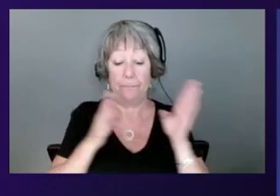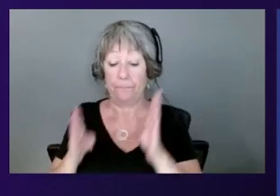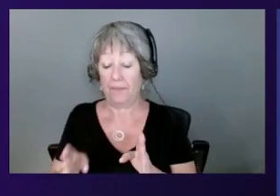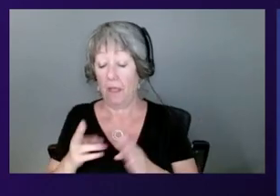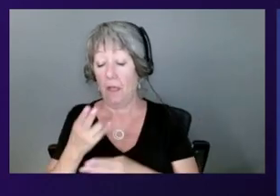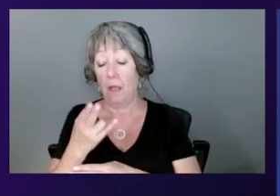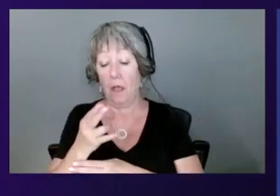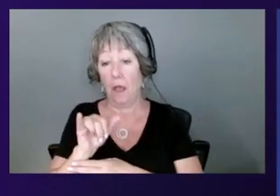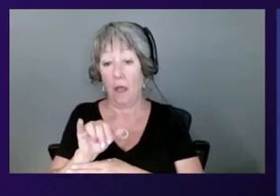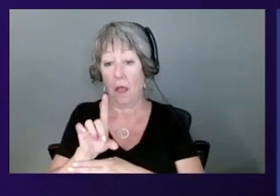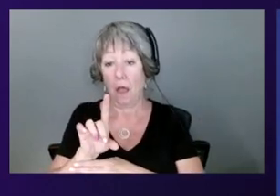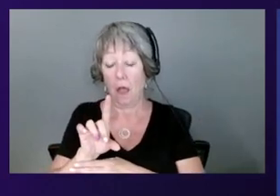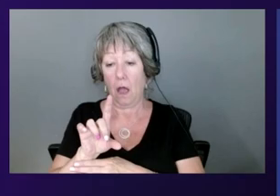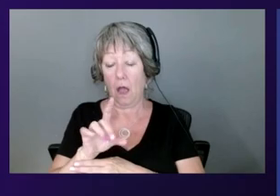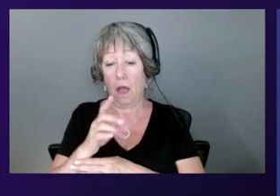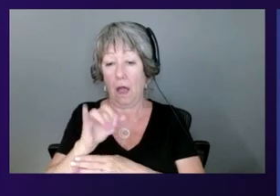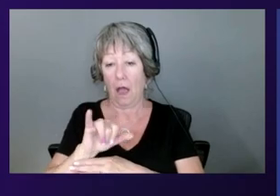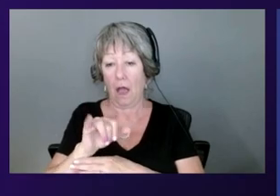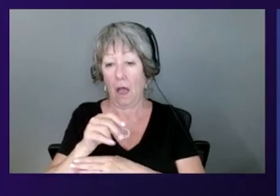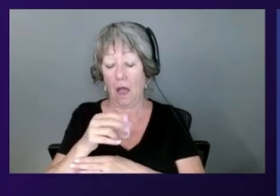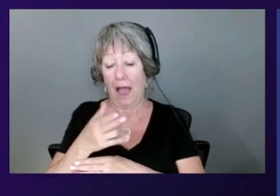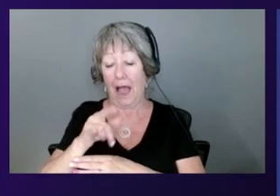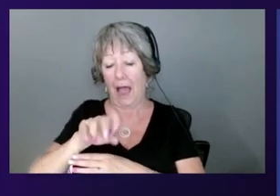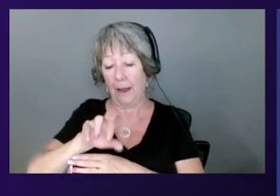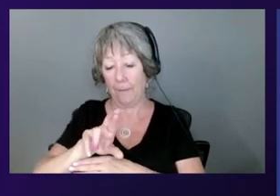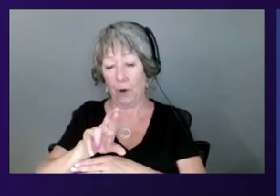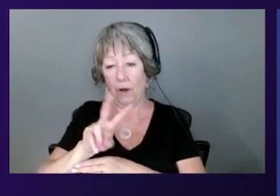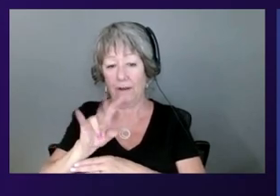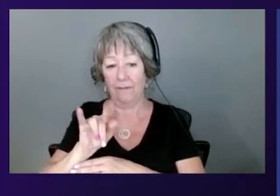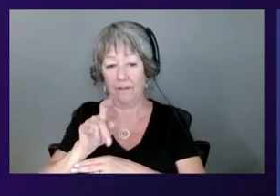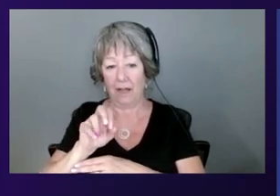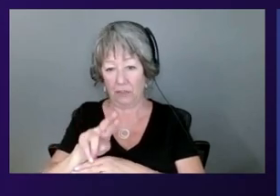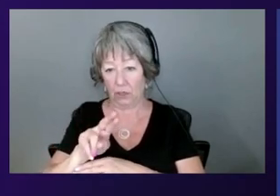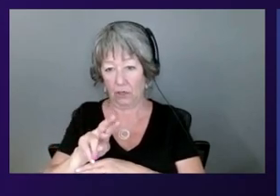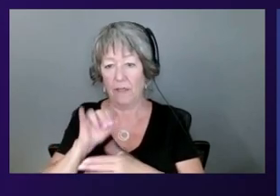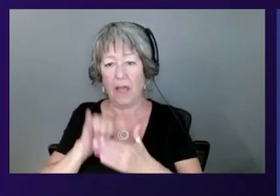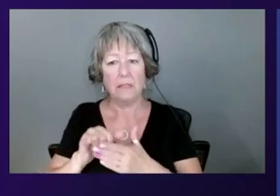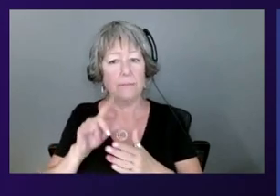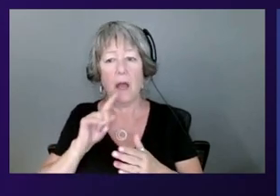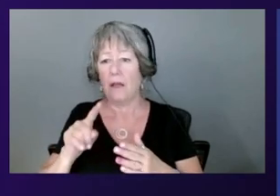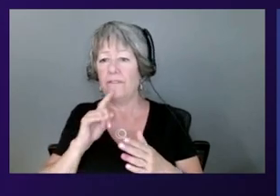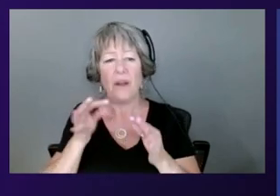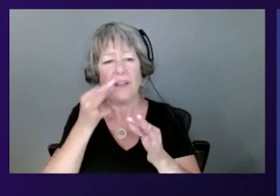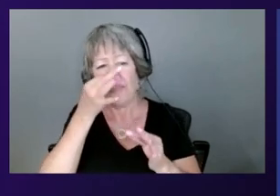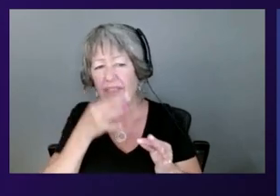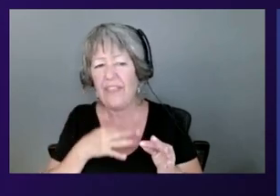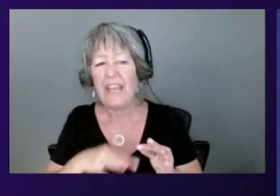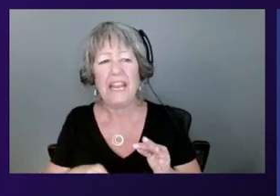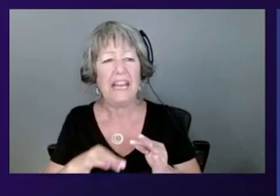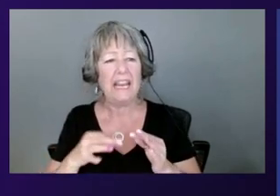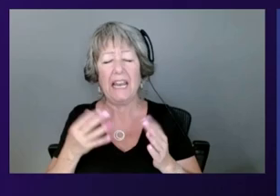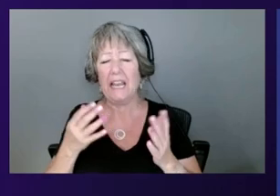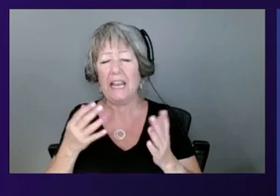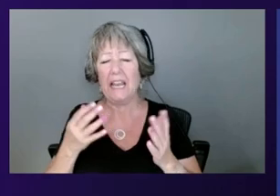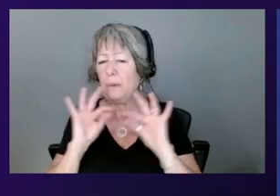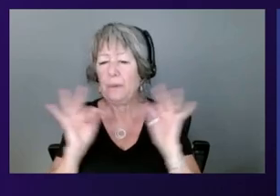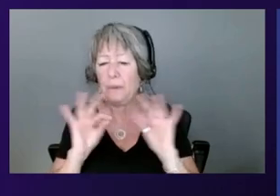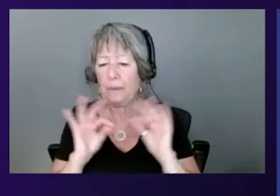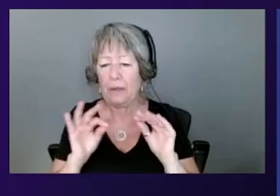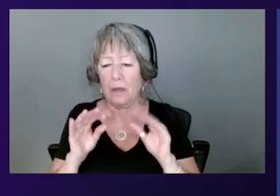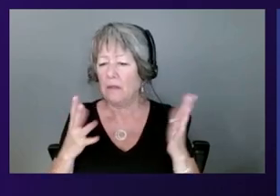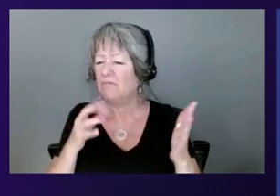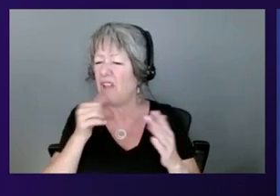Nitro hypervisor doesn't do much other than manage your EC2 instance. That's by design, right? It's a very thin hypervisor with minimal functionality.